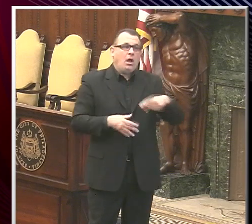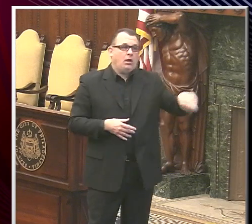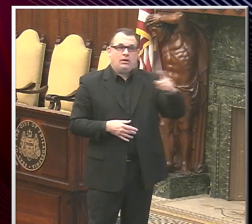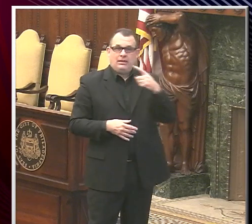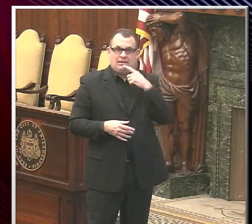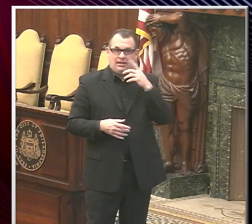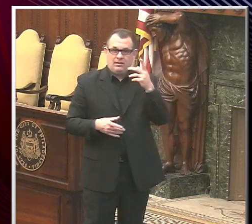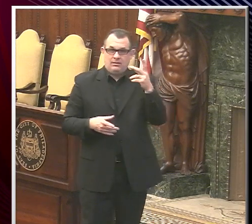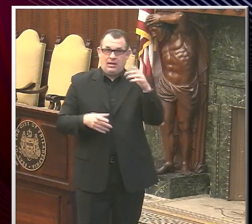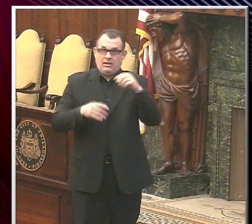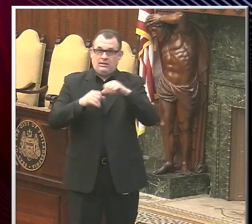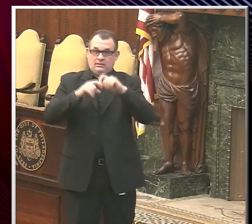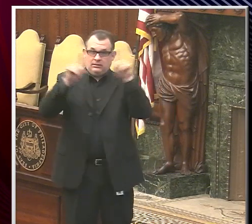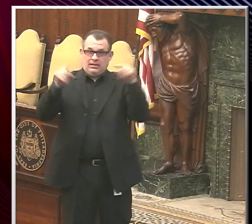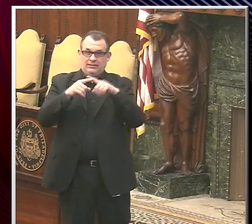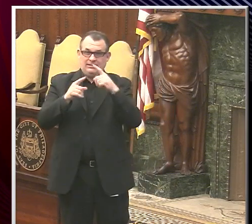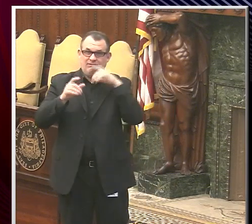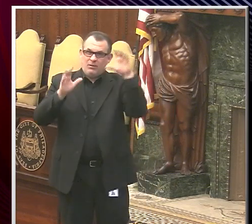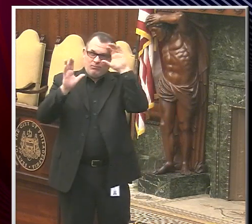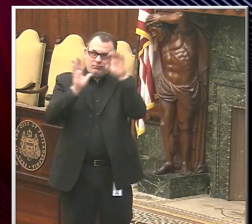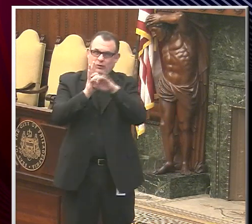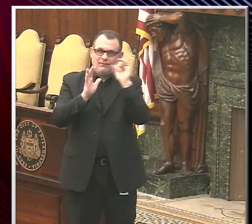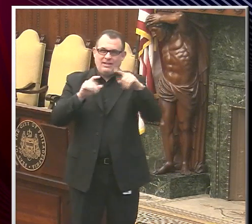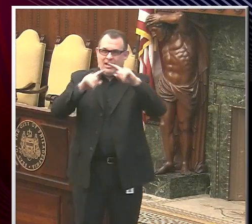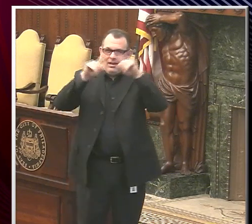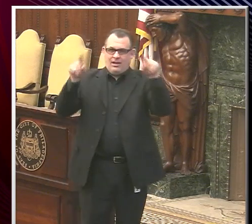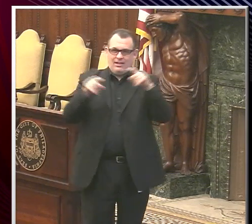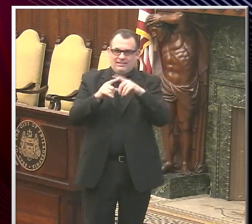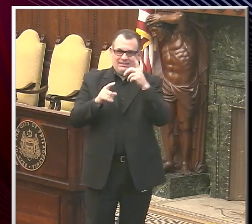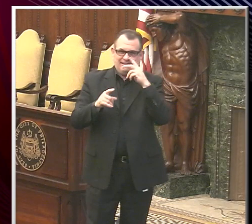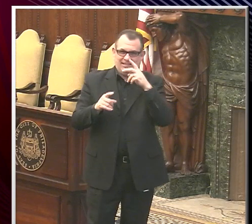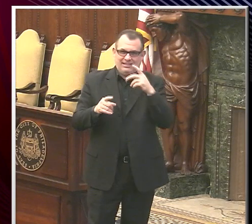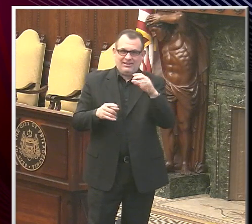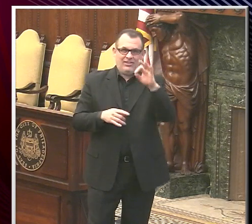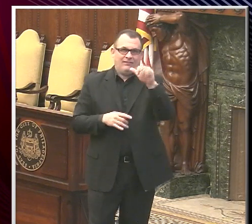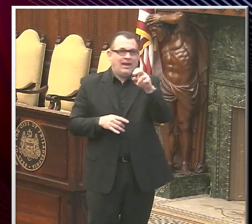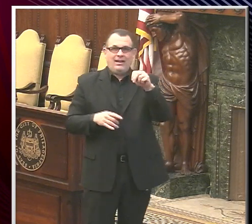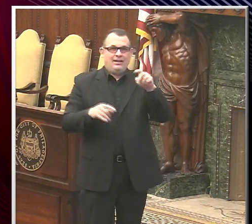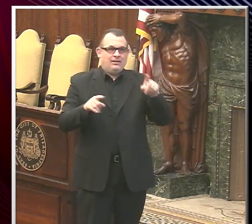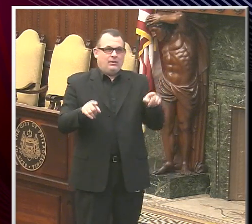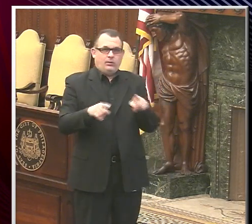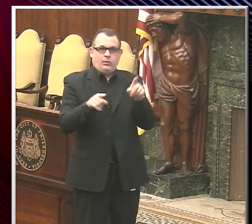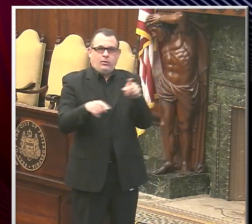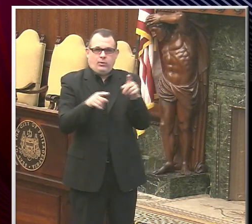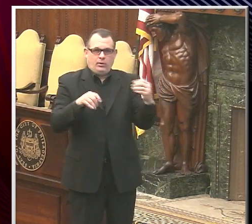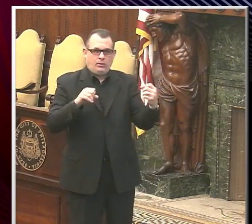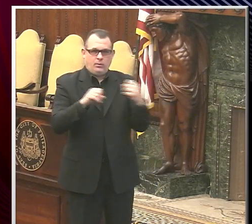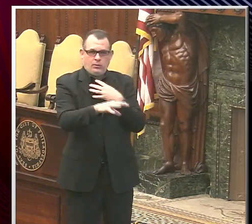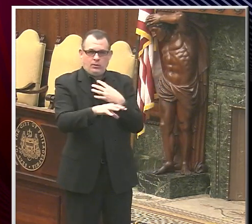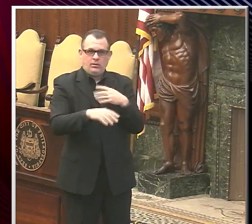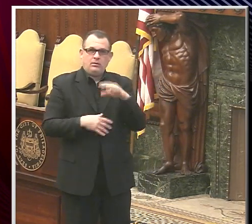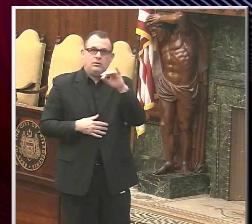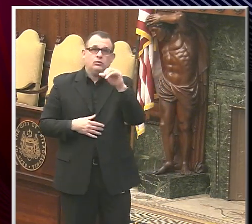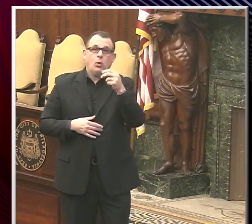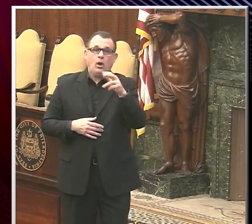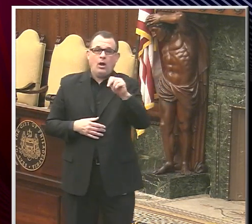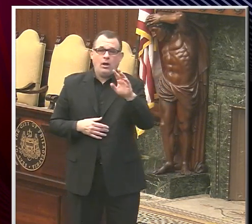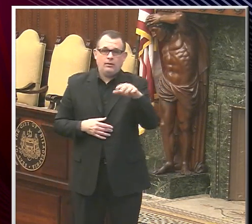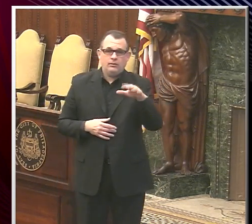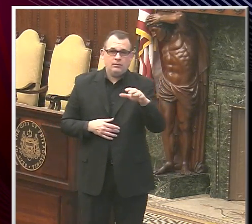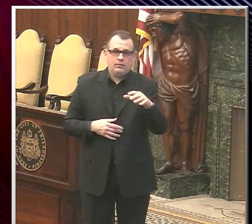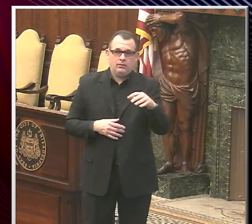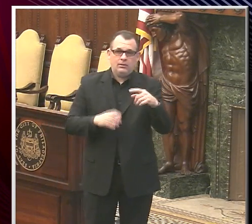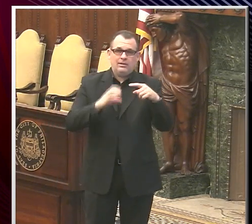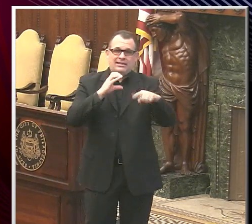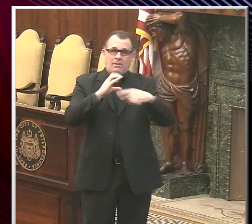had the picture of this photo of this fan. So, Johan, what I suggest is if you could email that